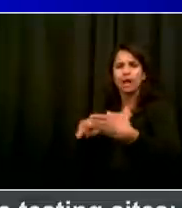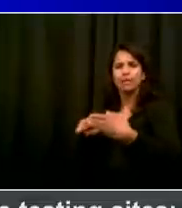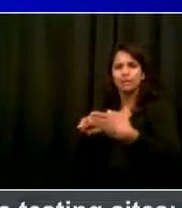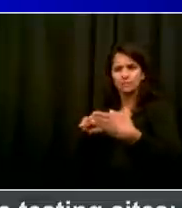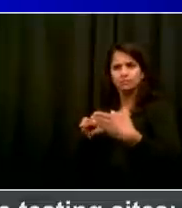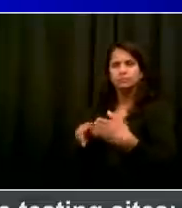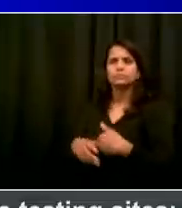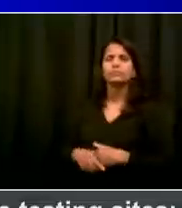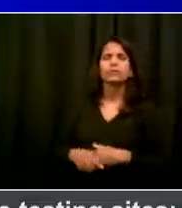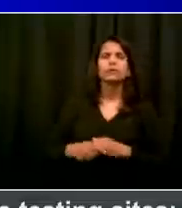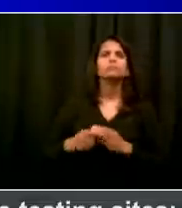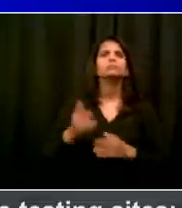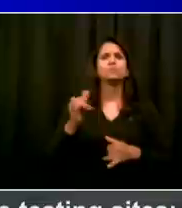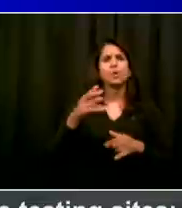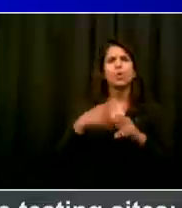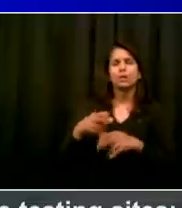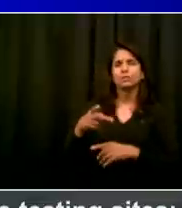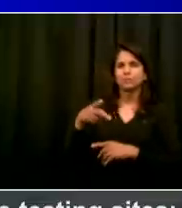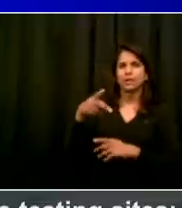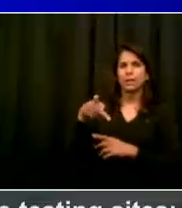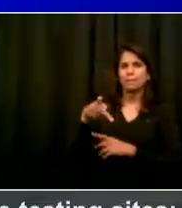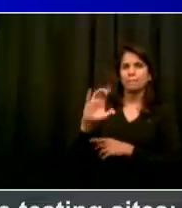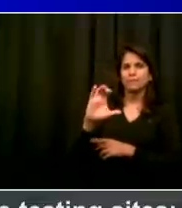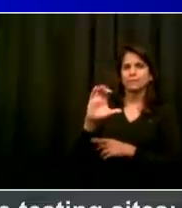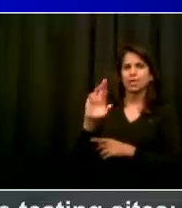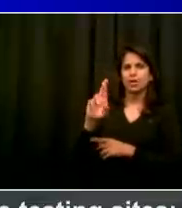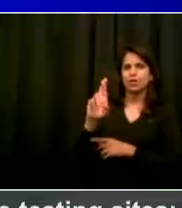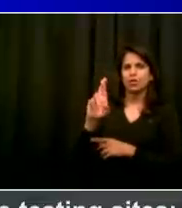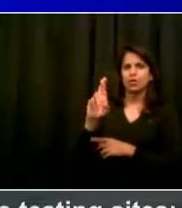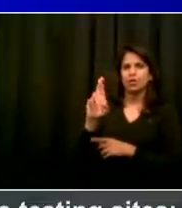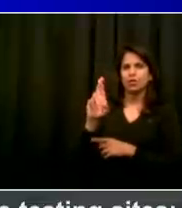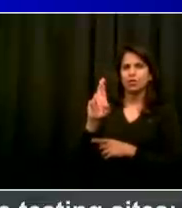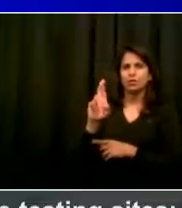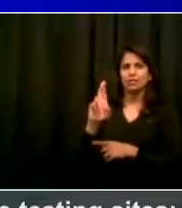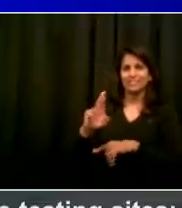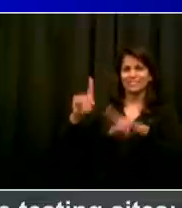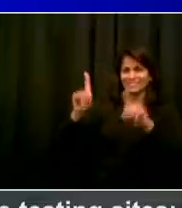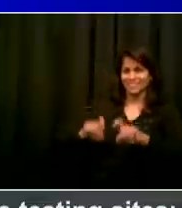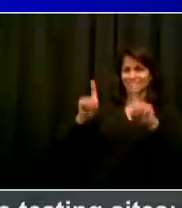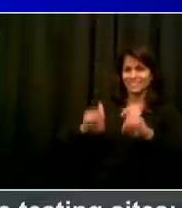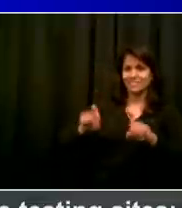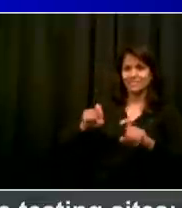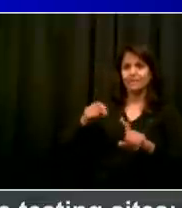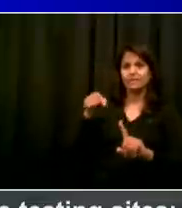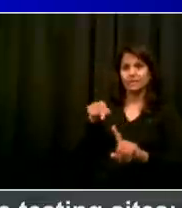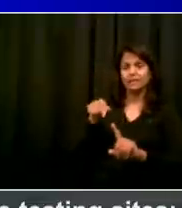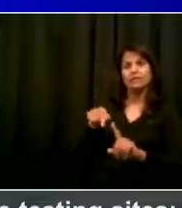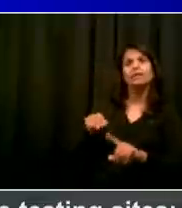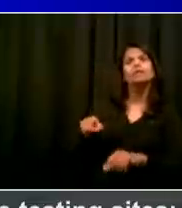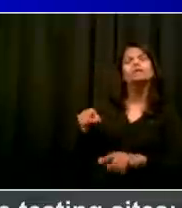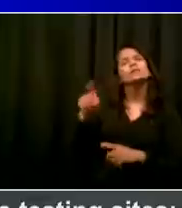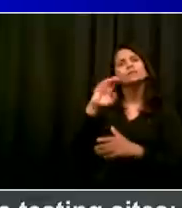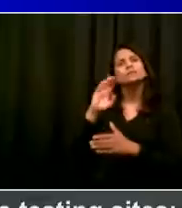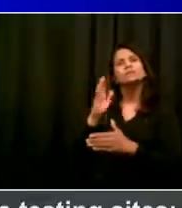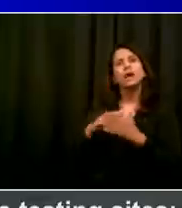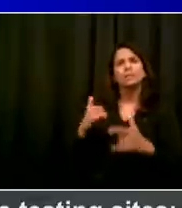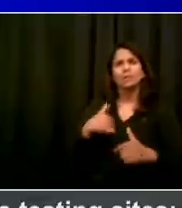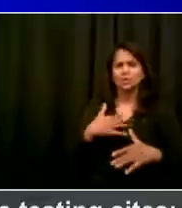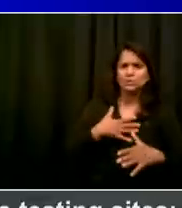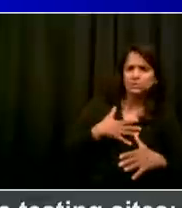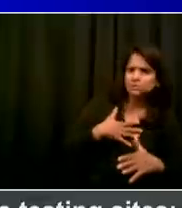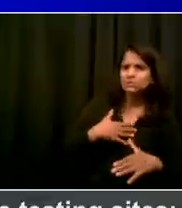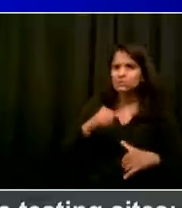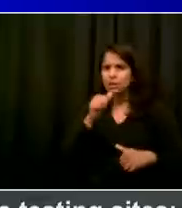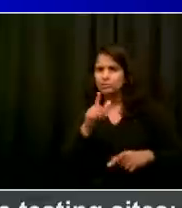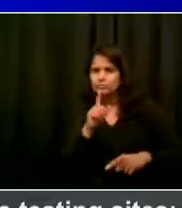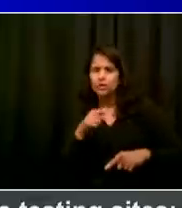And people felt very happy knowing that. The virus is insidious. Many people are asymptomatic and don't know they're infected